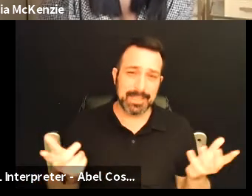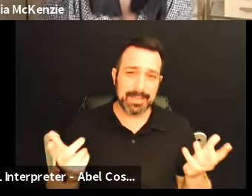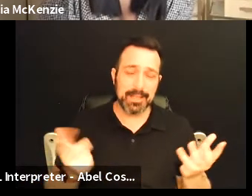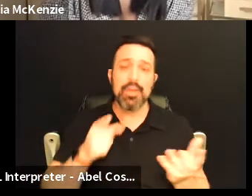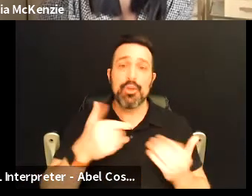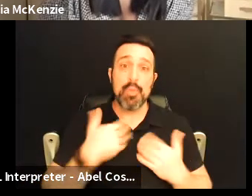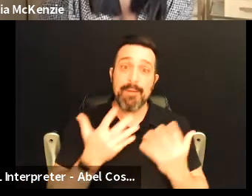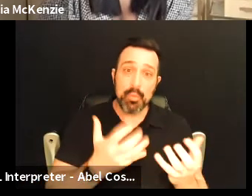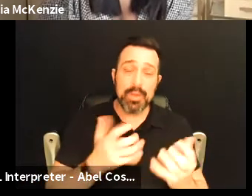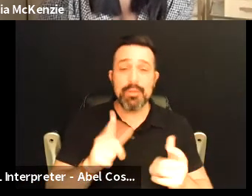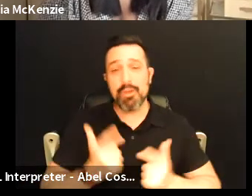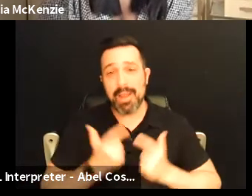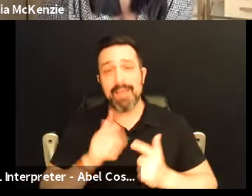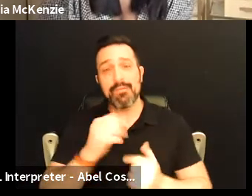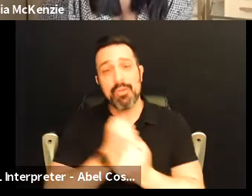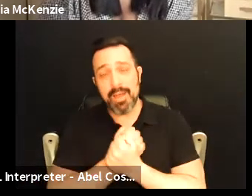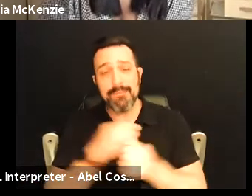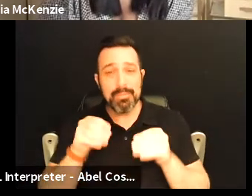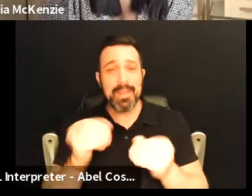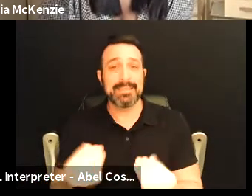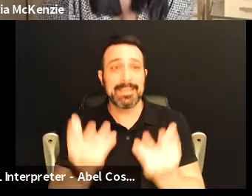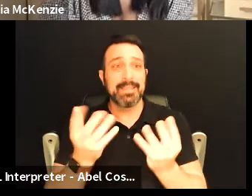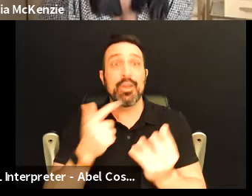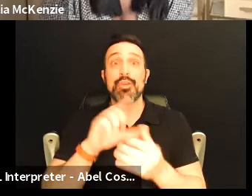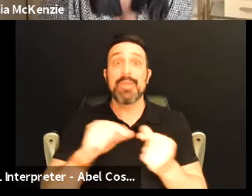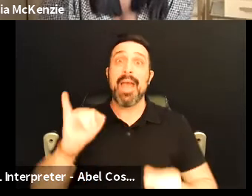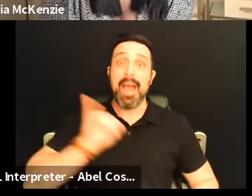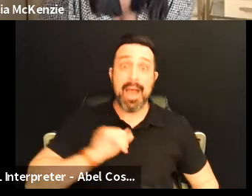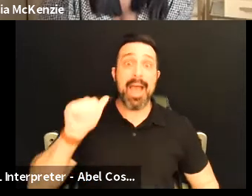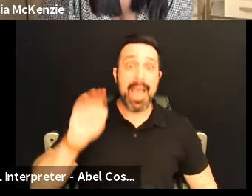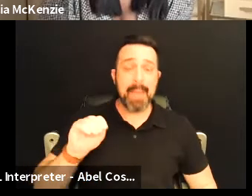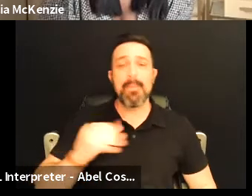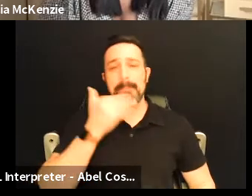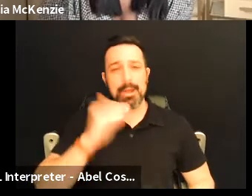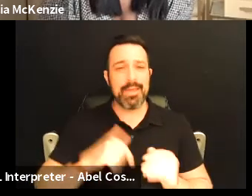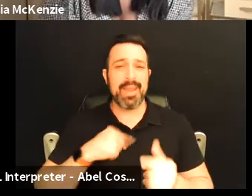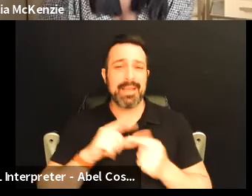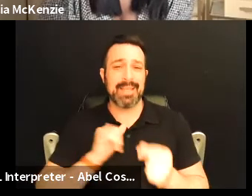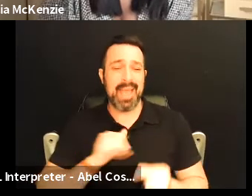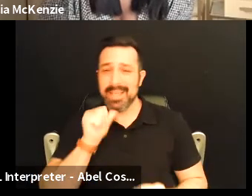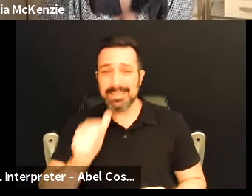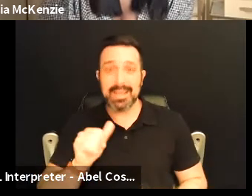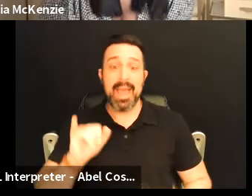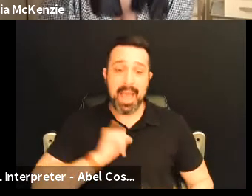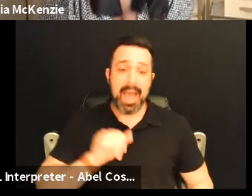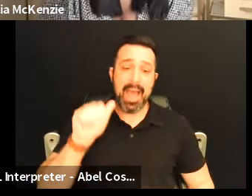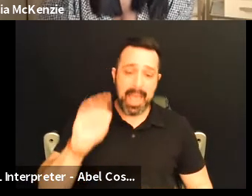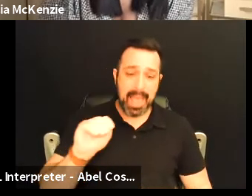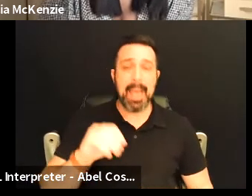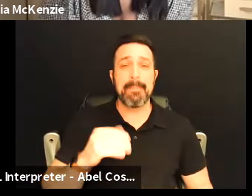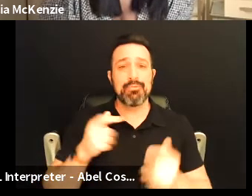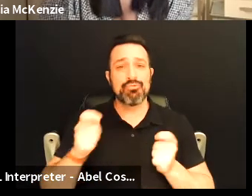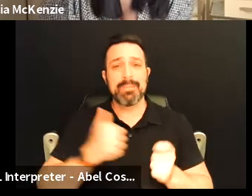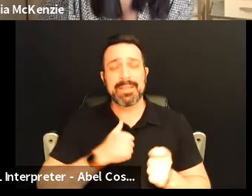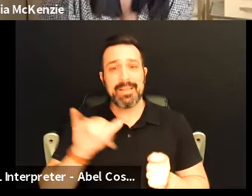got your will you got your life you got your love you plant the seeds and you'll say I am way better than I say I is and I am than treating